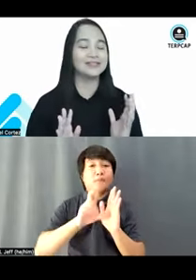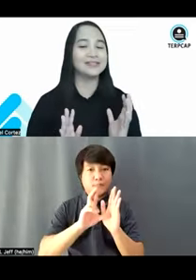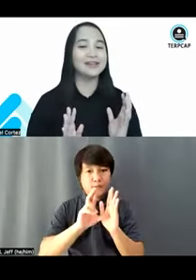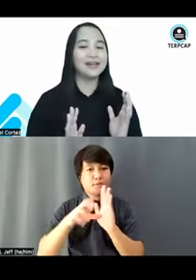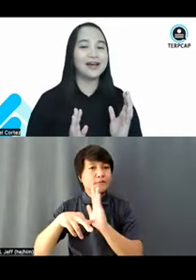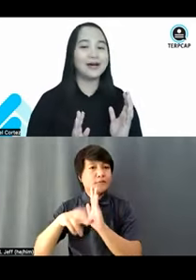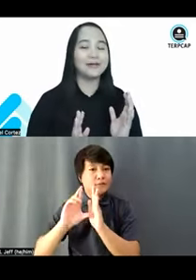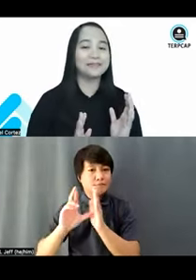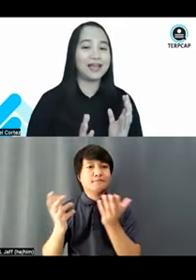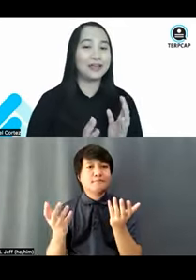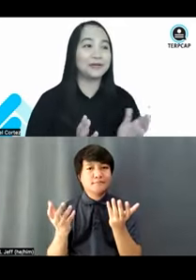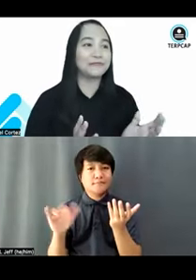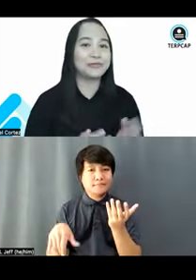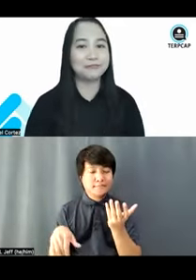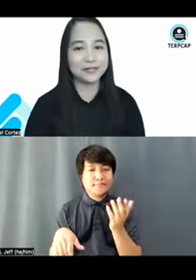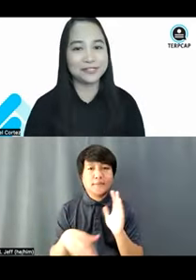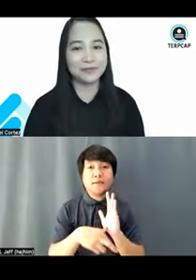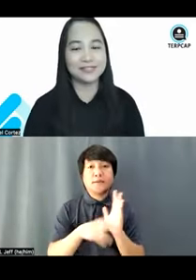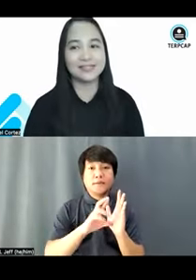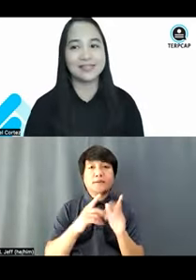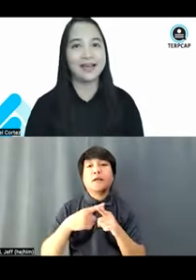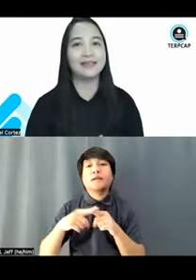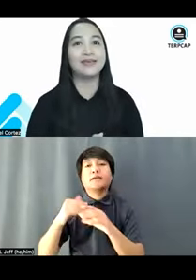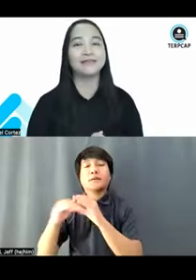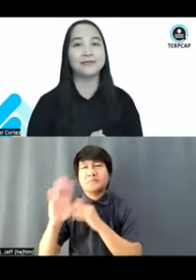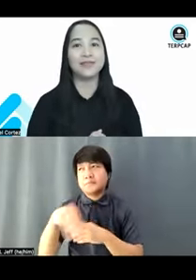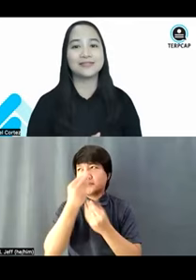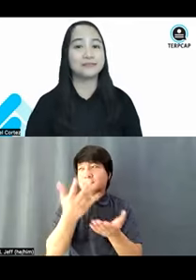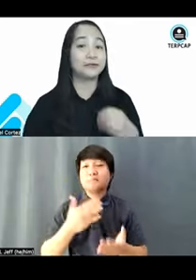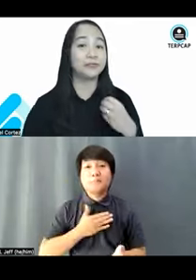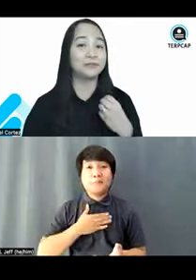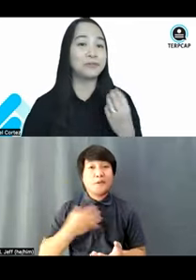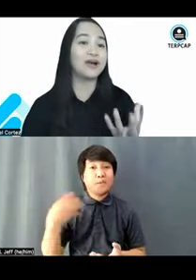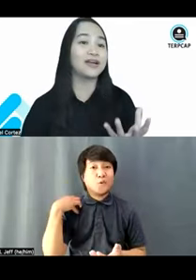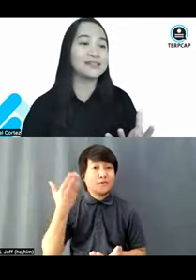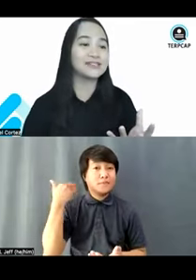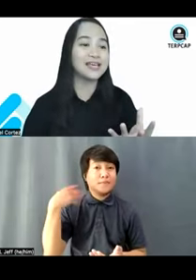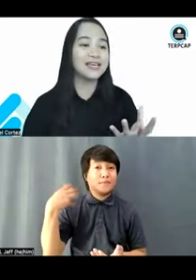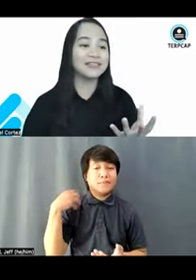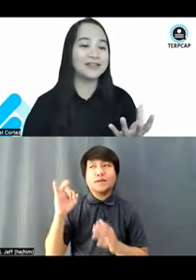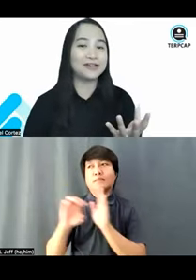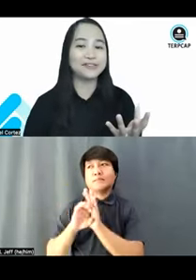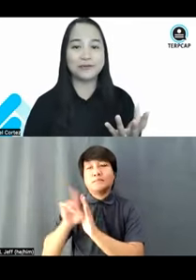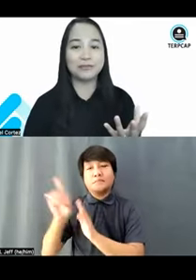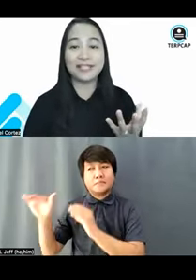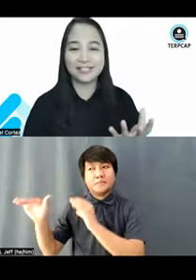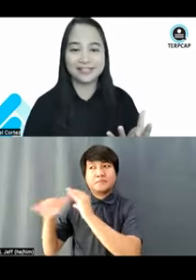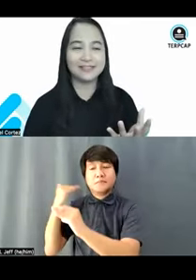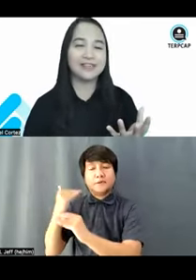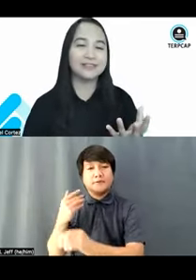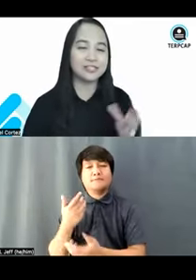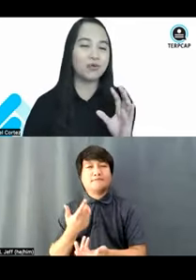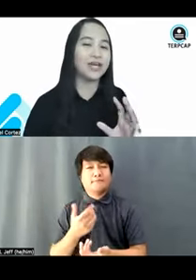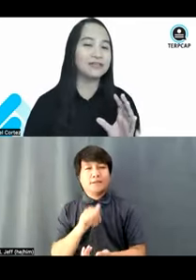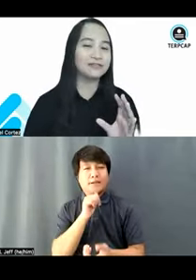then send. I heard from my previous bosses that if you make some verbal remarks that aren't so pleasant,